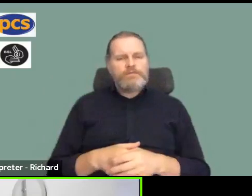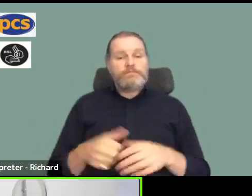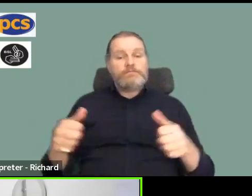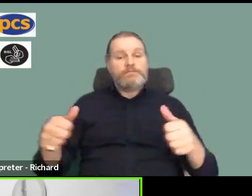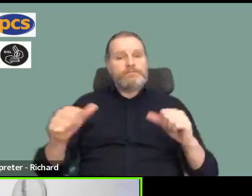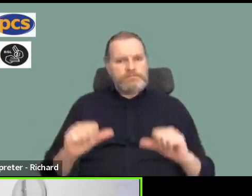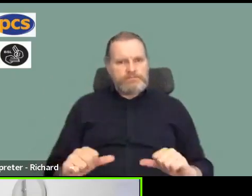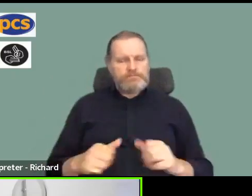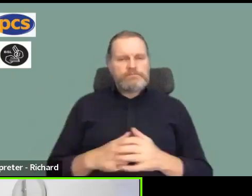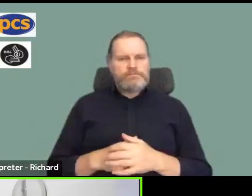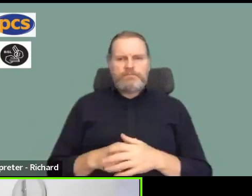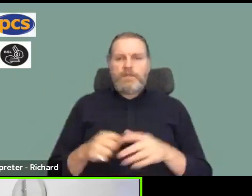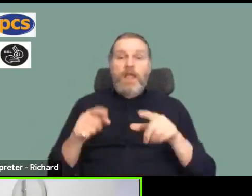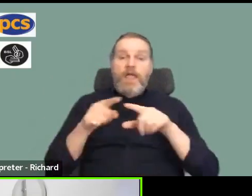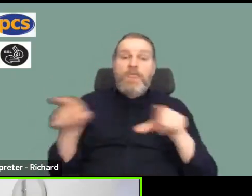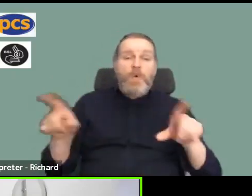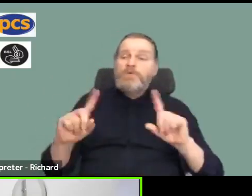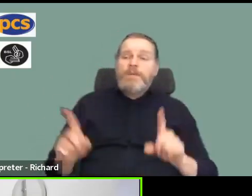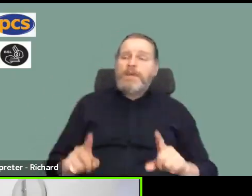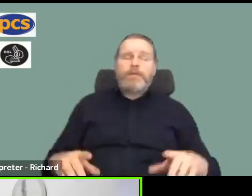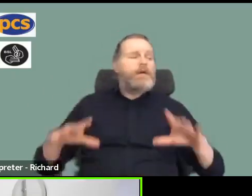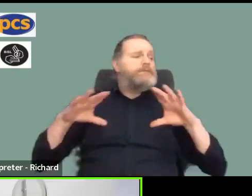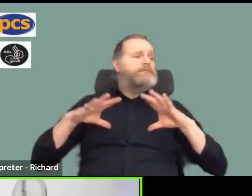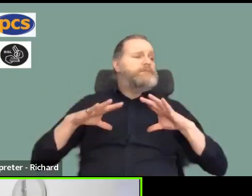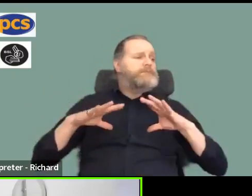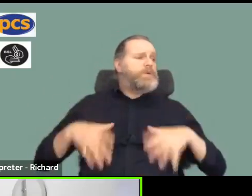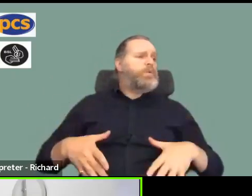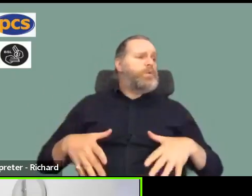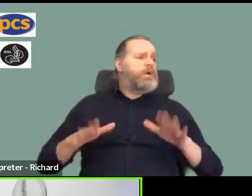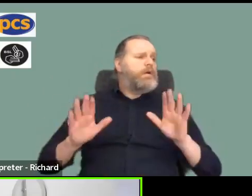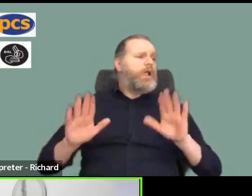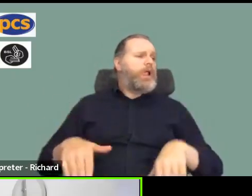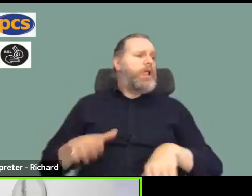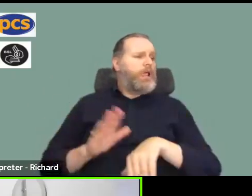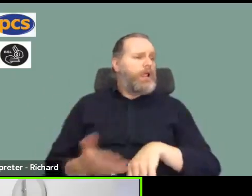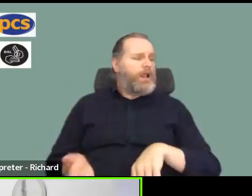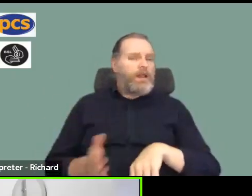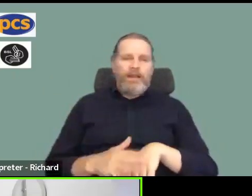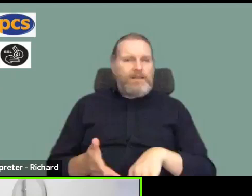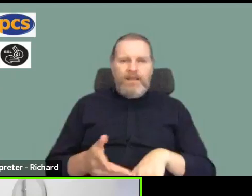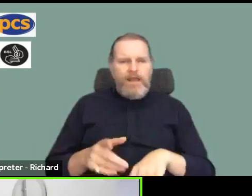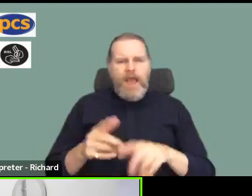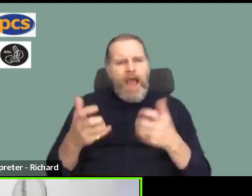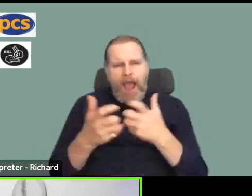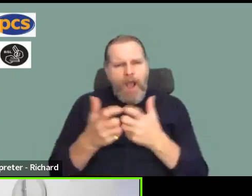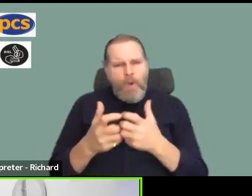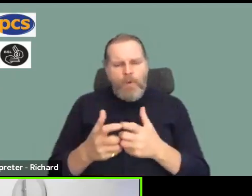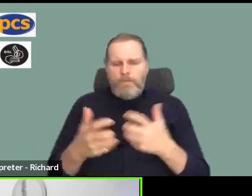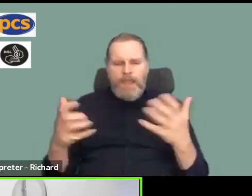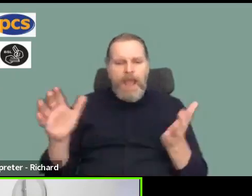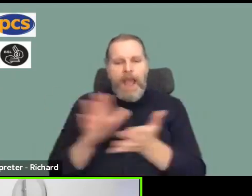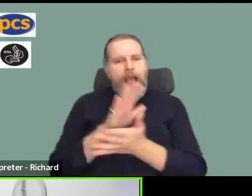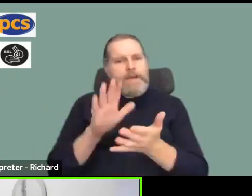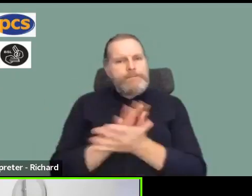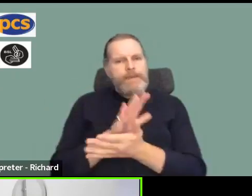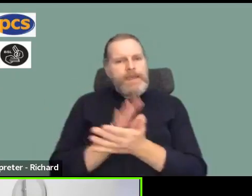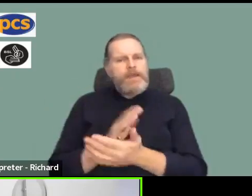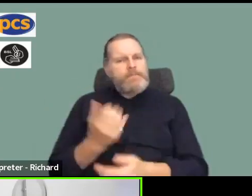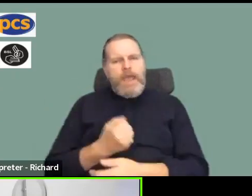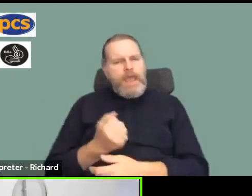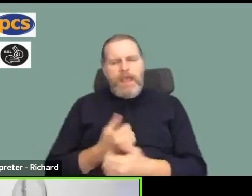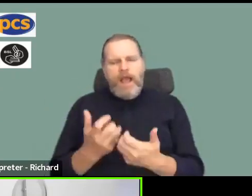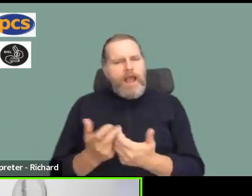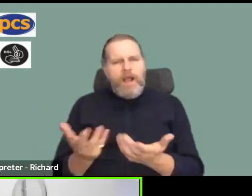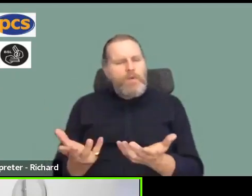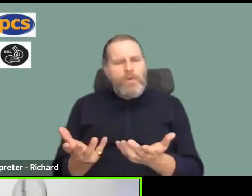people who don't engage can't possibly be happy with the pittance of pay that we get. The union is only as strong as the people in it.